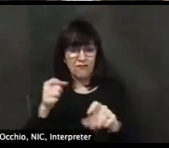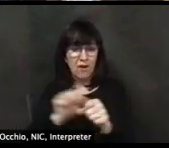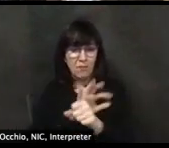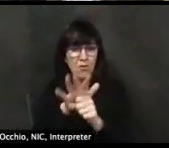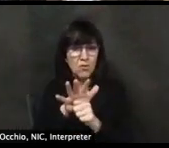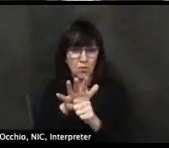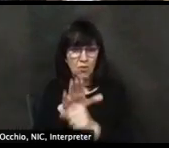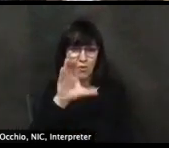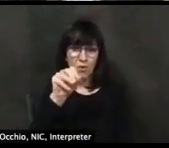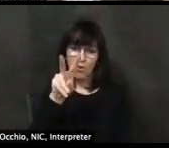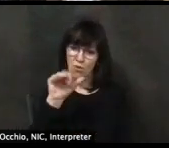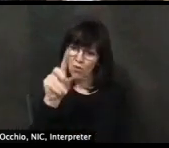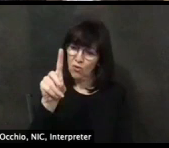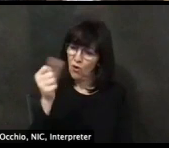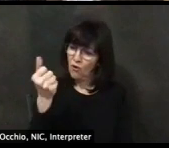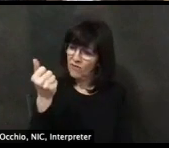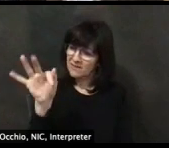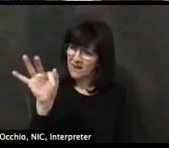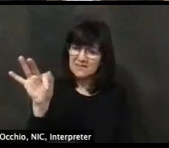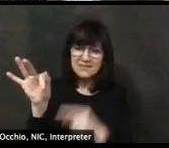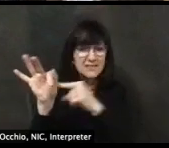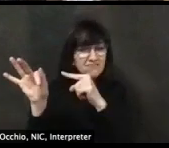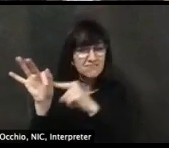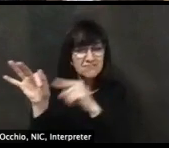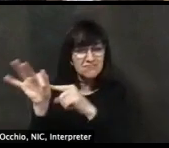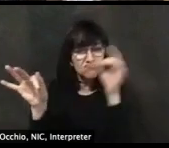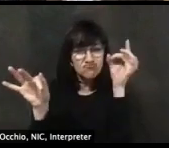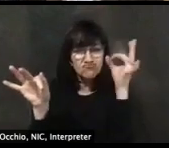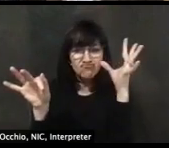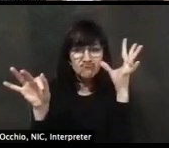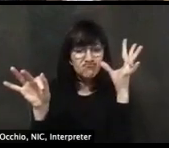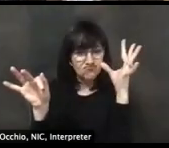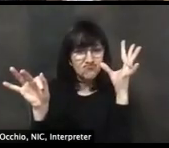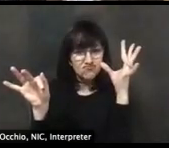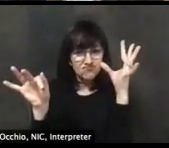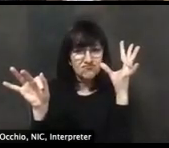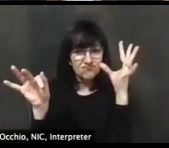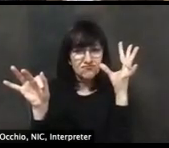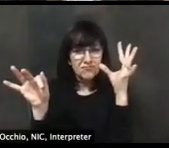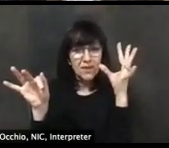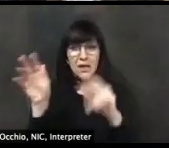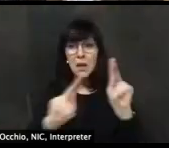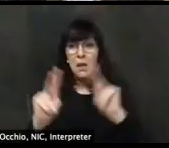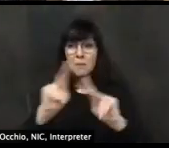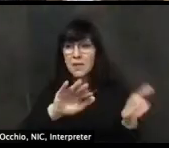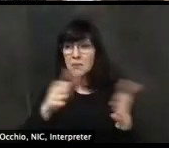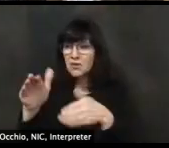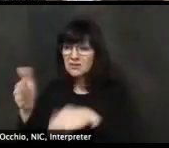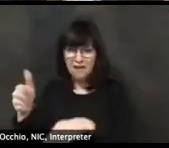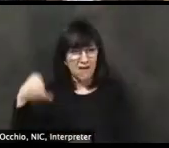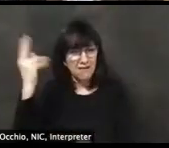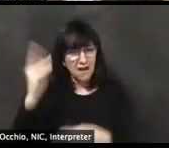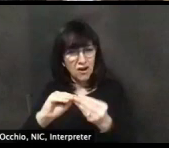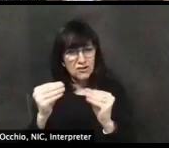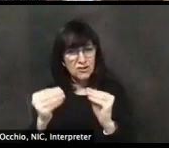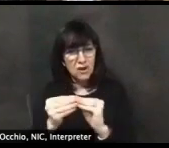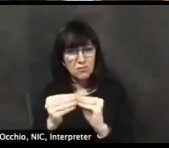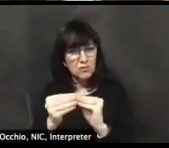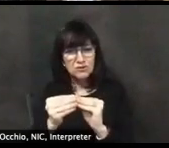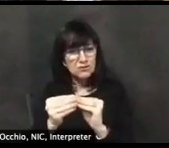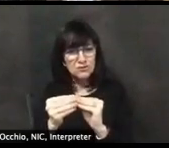it's a high number still. Um, I think we all know that, um,